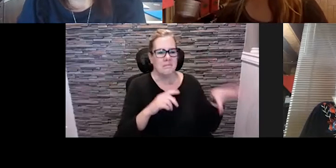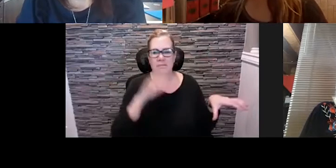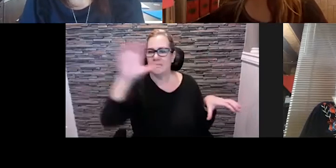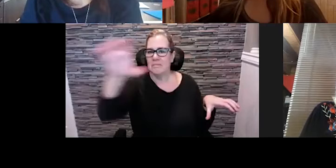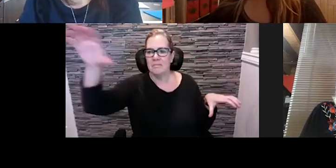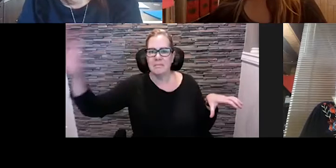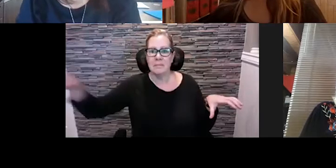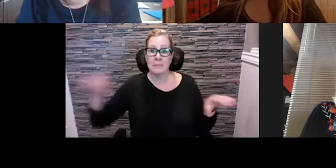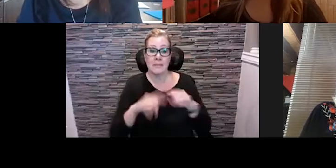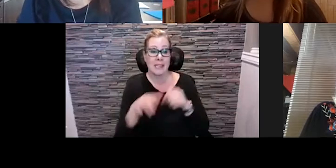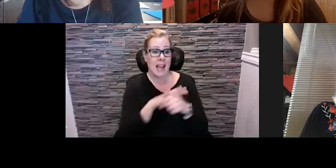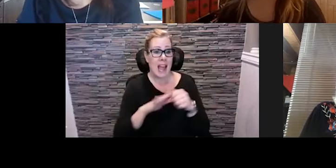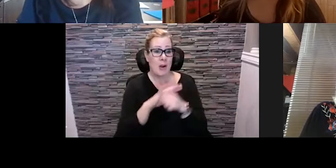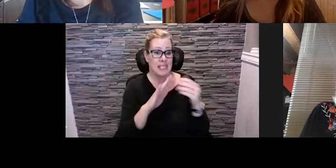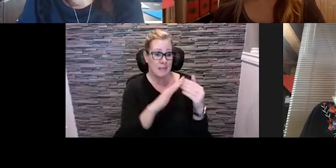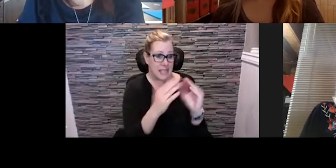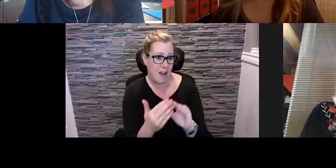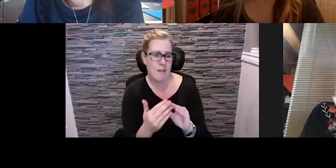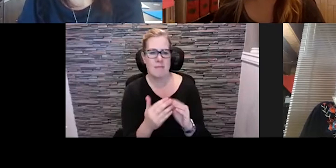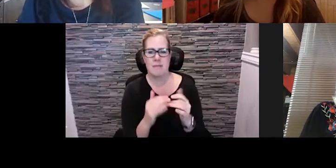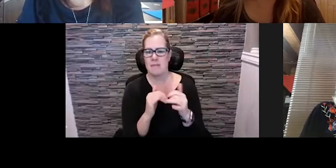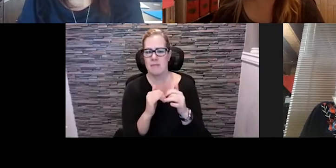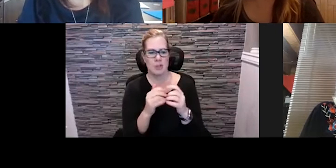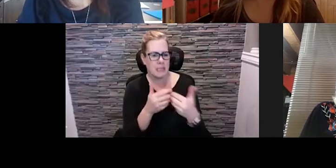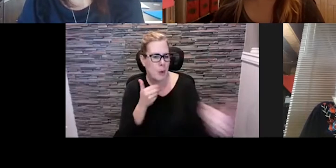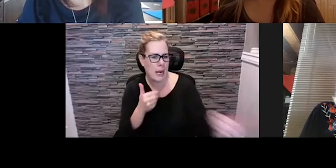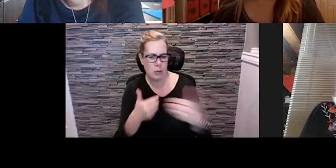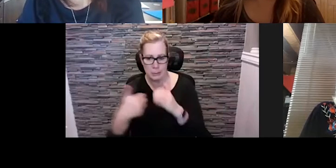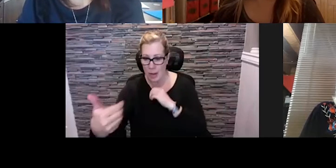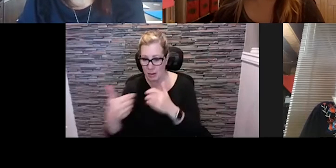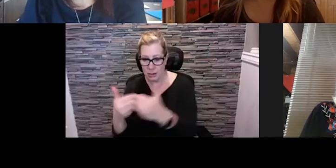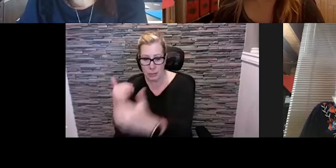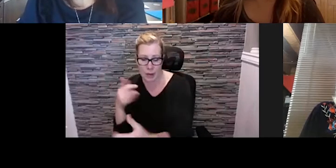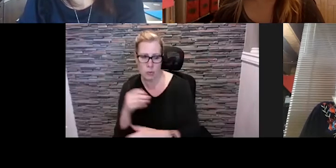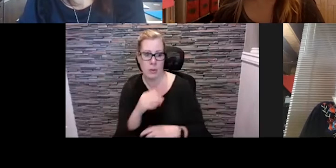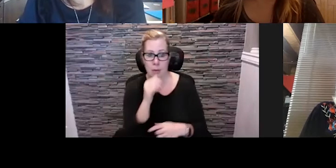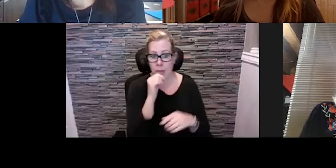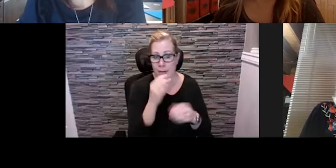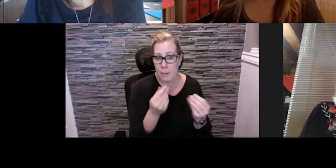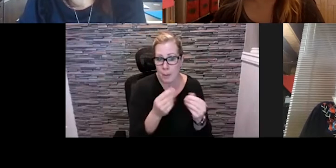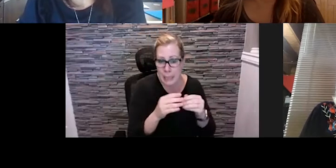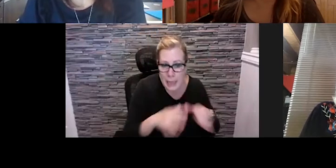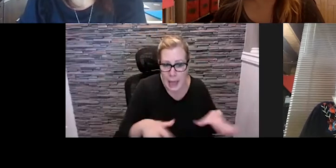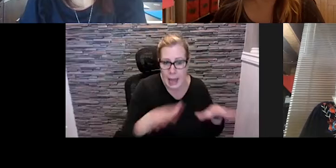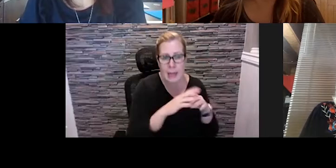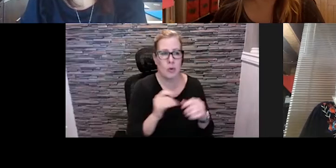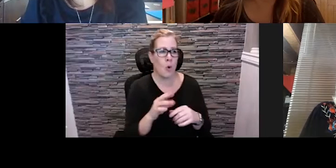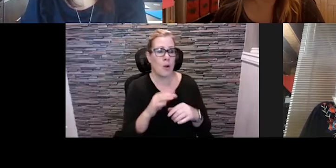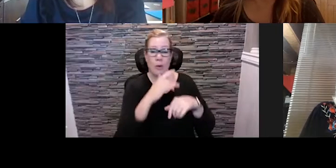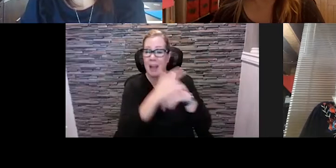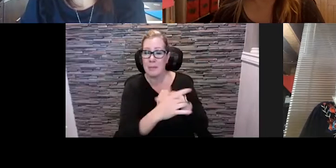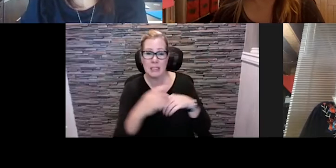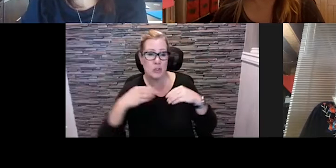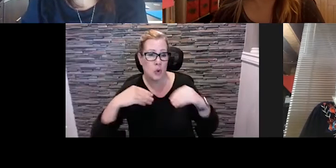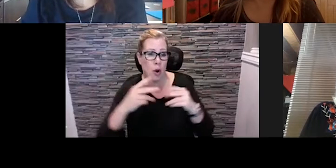working with the BIAs and the business community to use some of that private property land or those vacant space, retail spaces that exist now